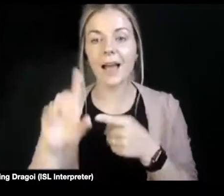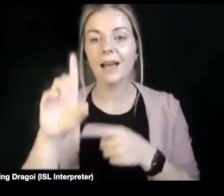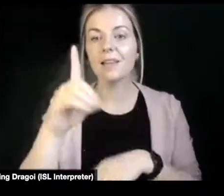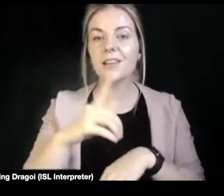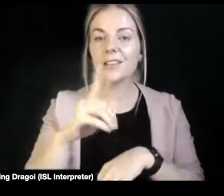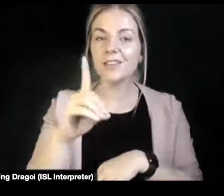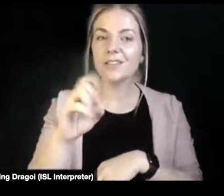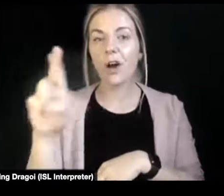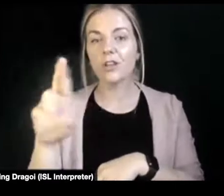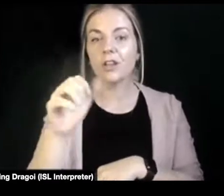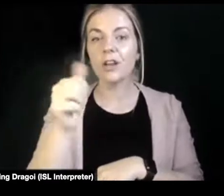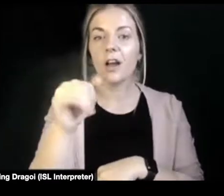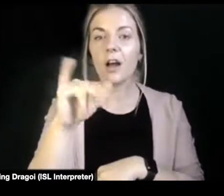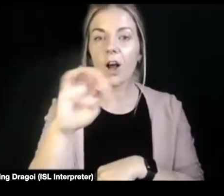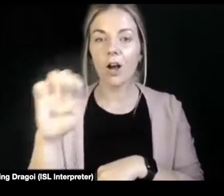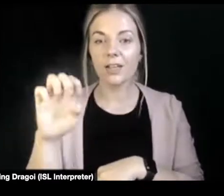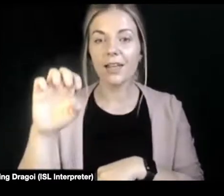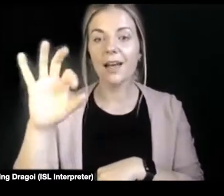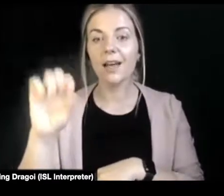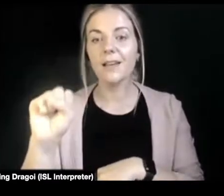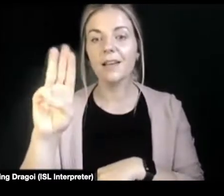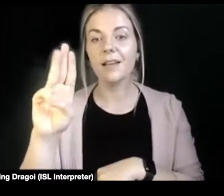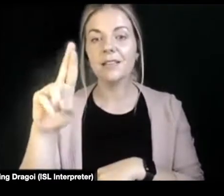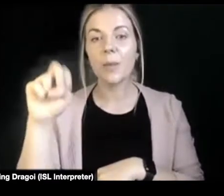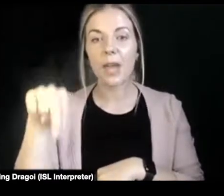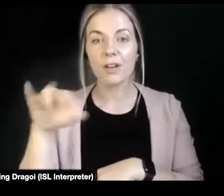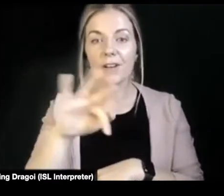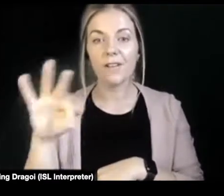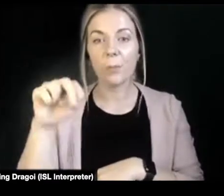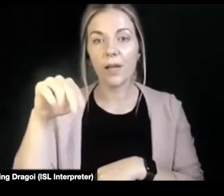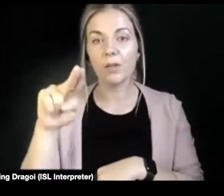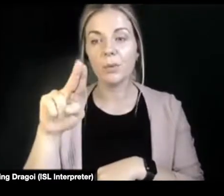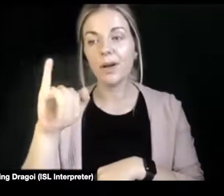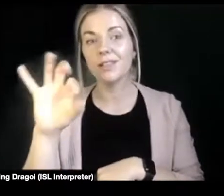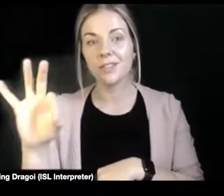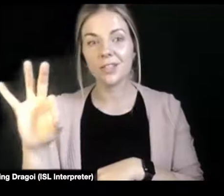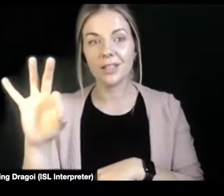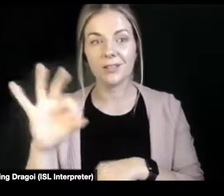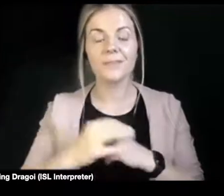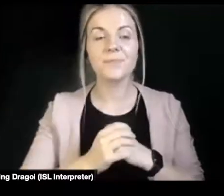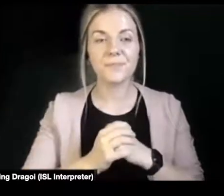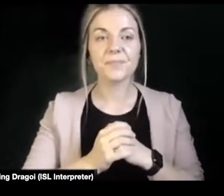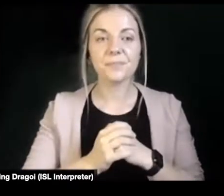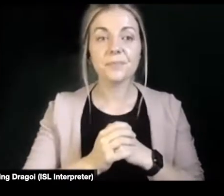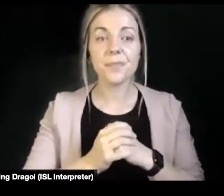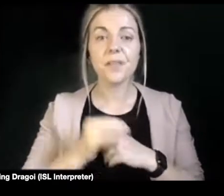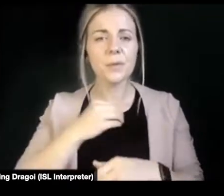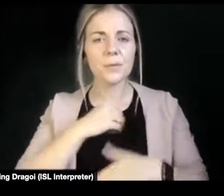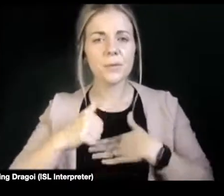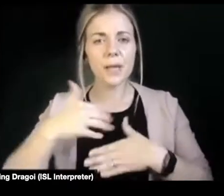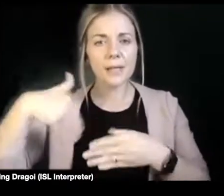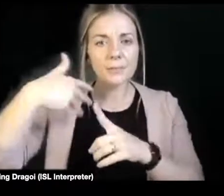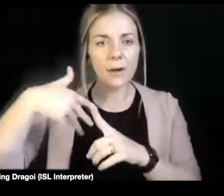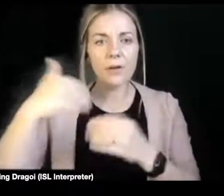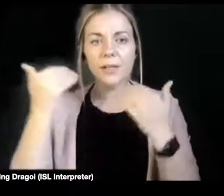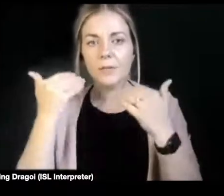So just to put today in context, it's very much about following up on RMR's